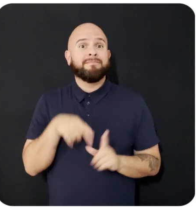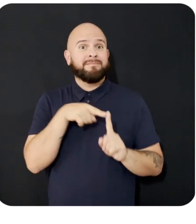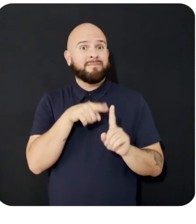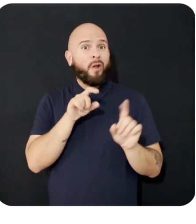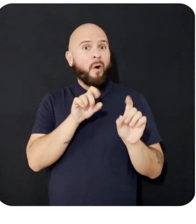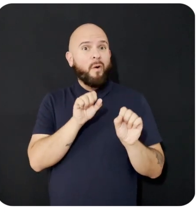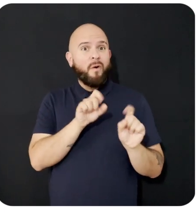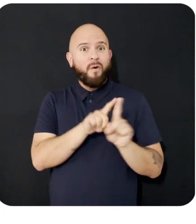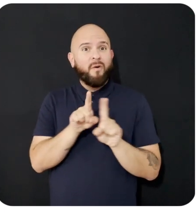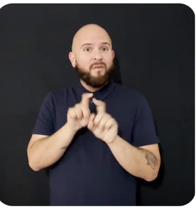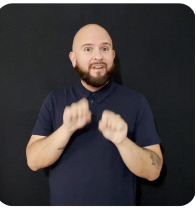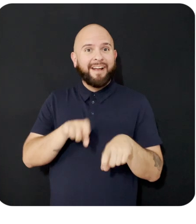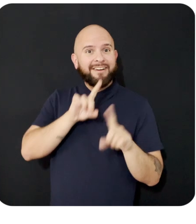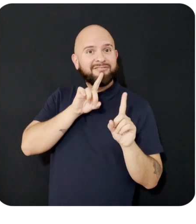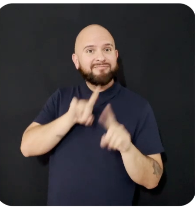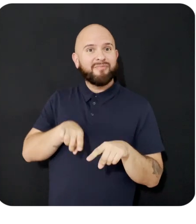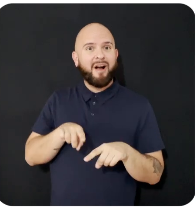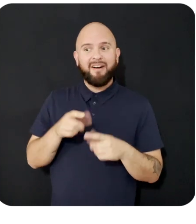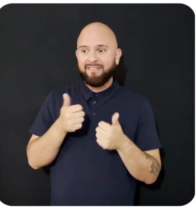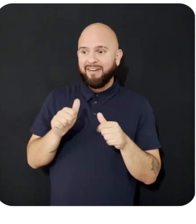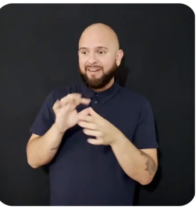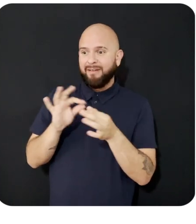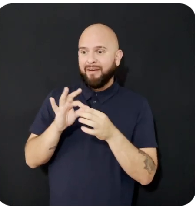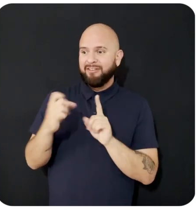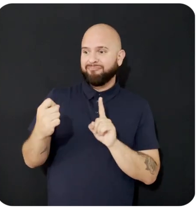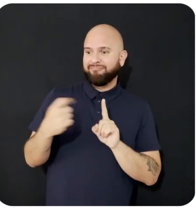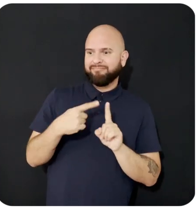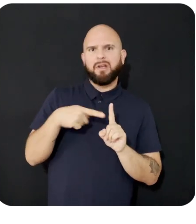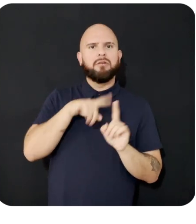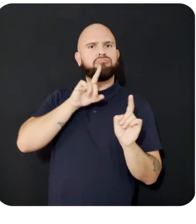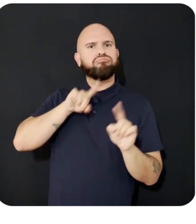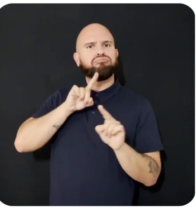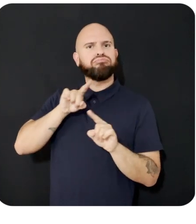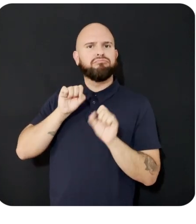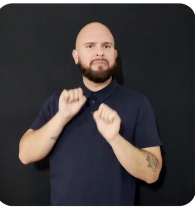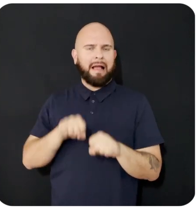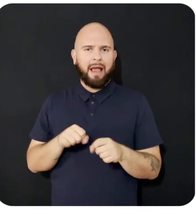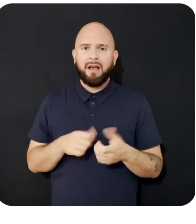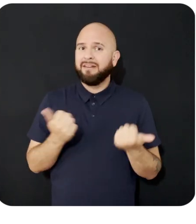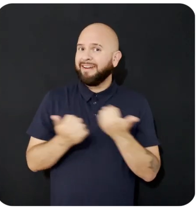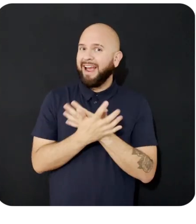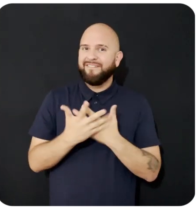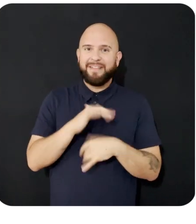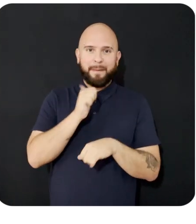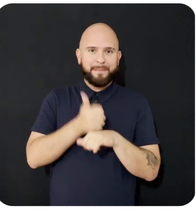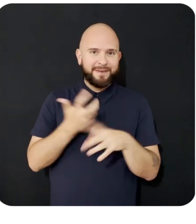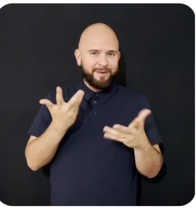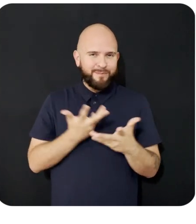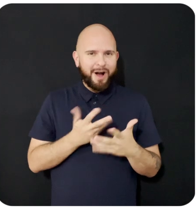giving your fans a new interactive experience, all based on your own content.